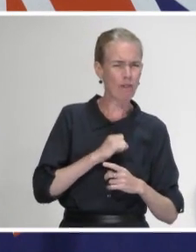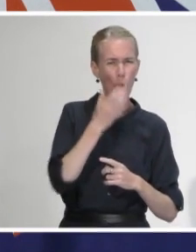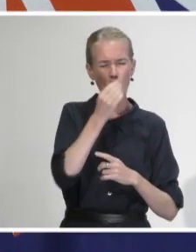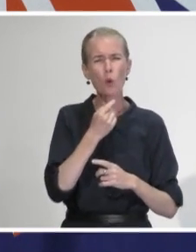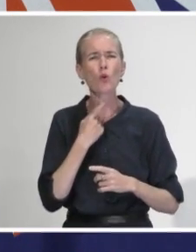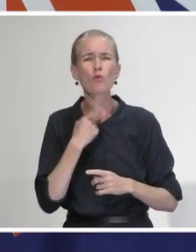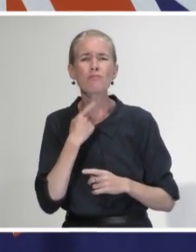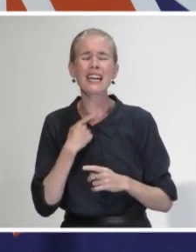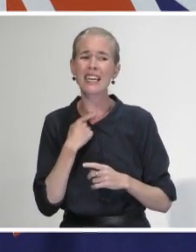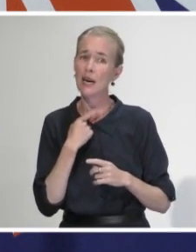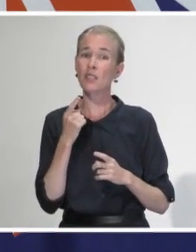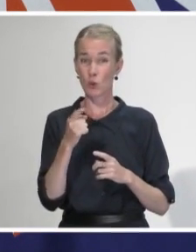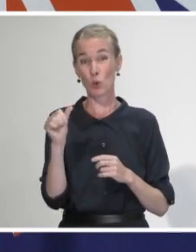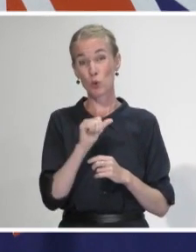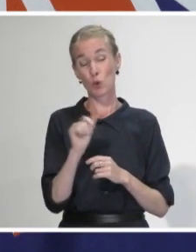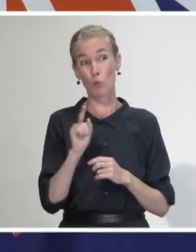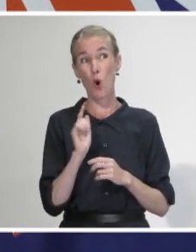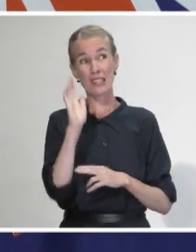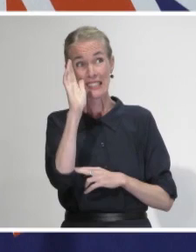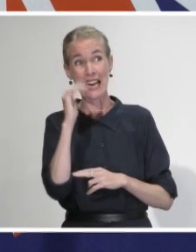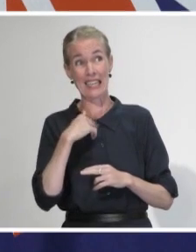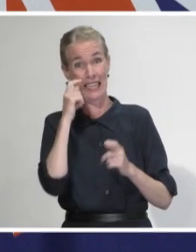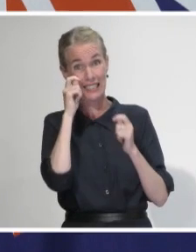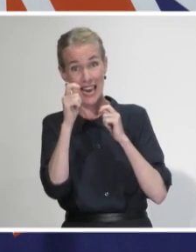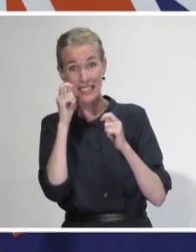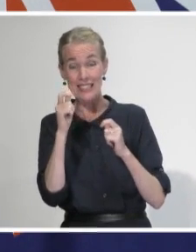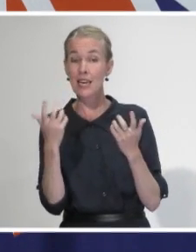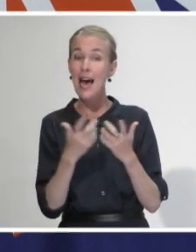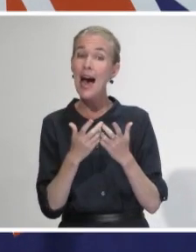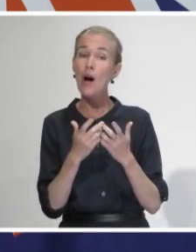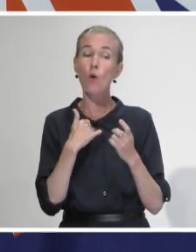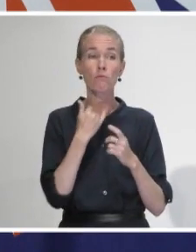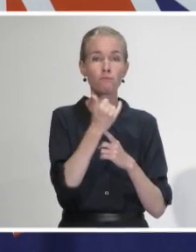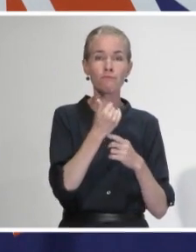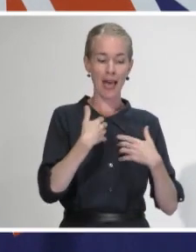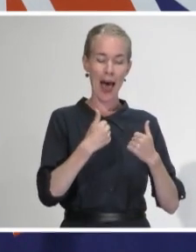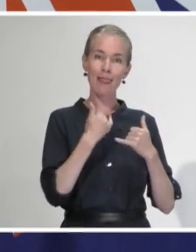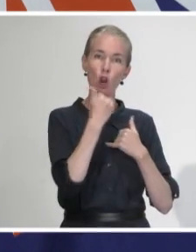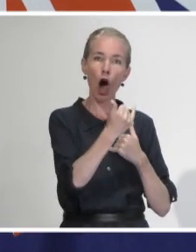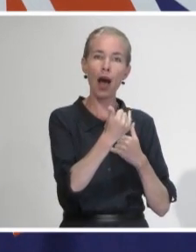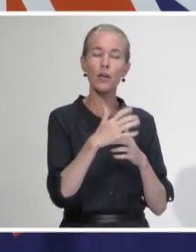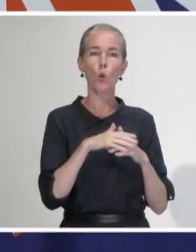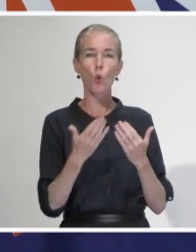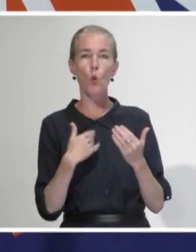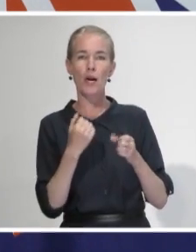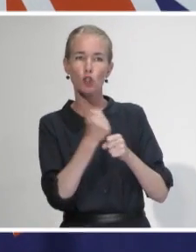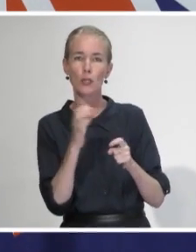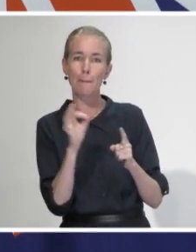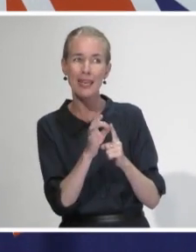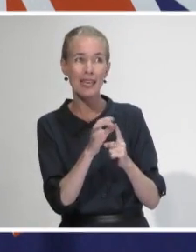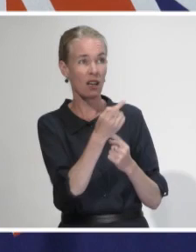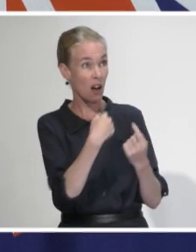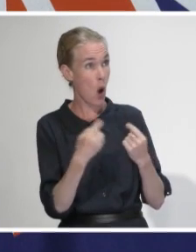or through calling their own GP, and they will be given advice about where to get swabbing done at their local